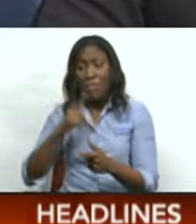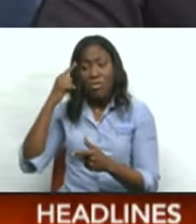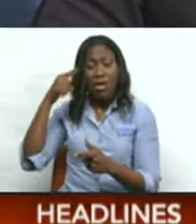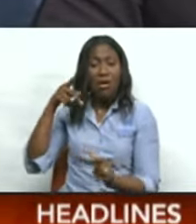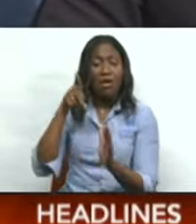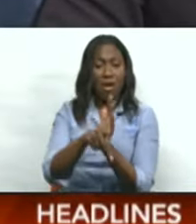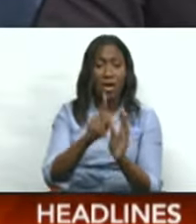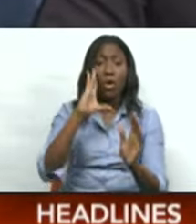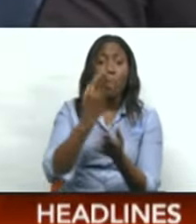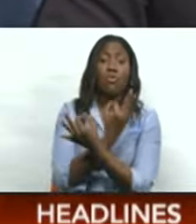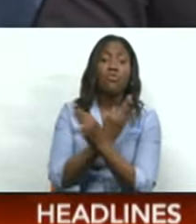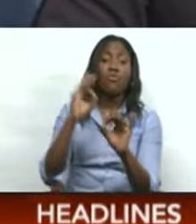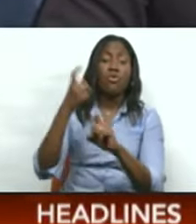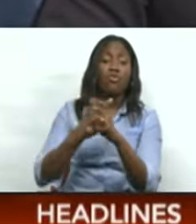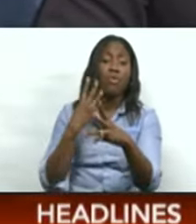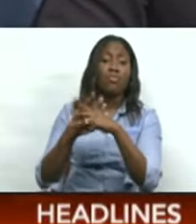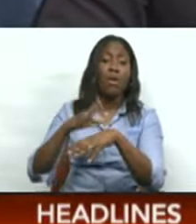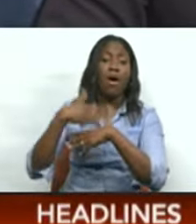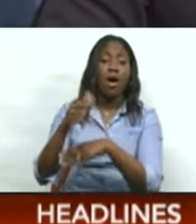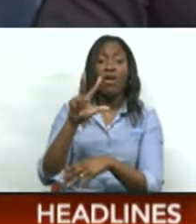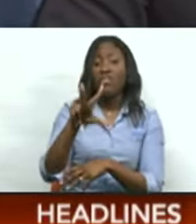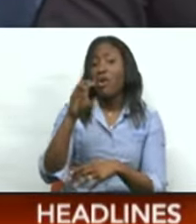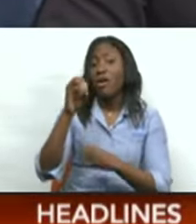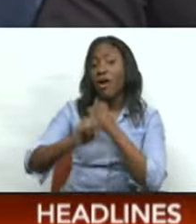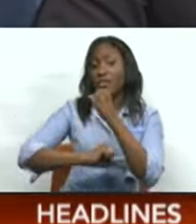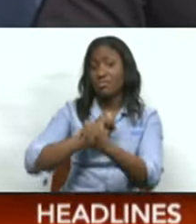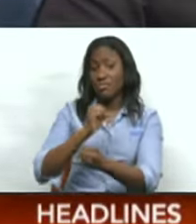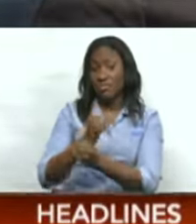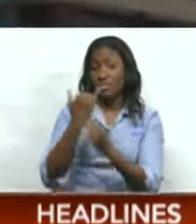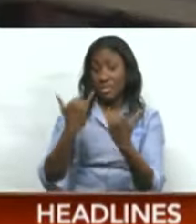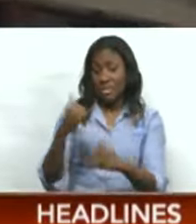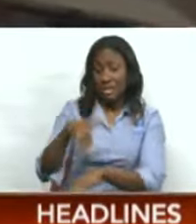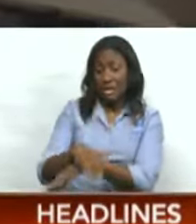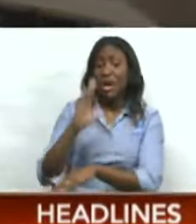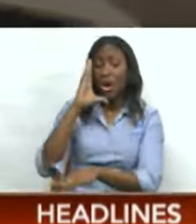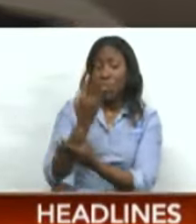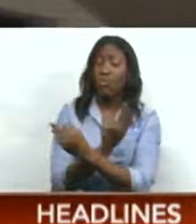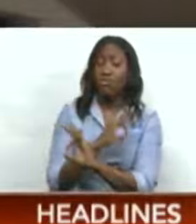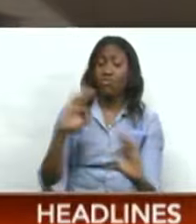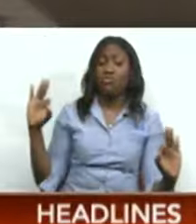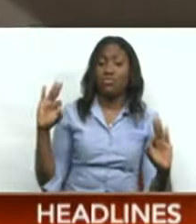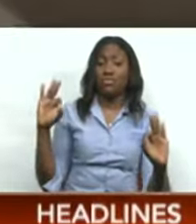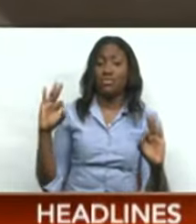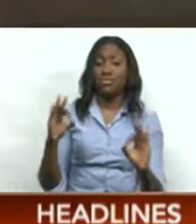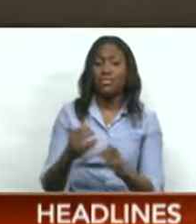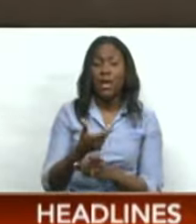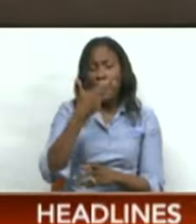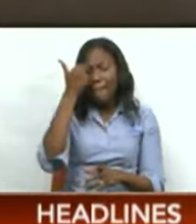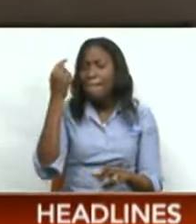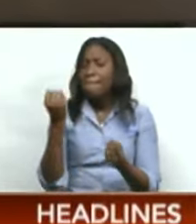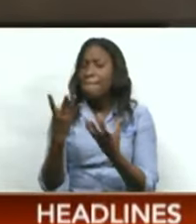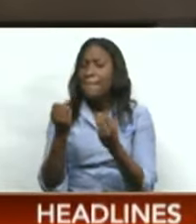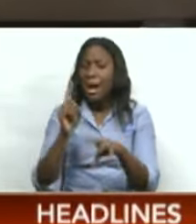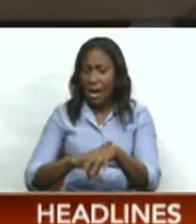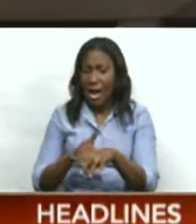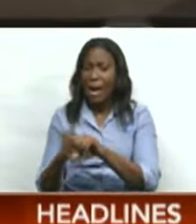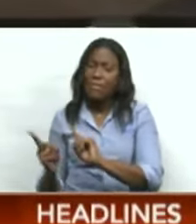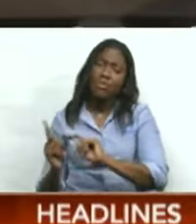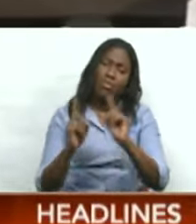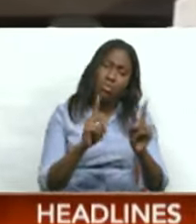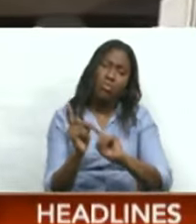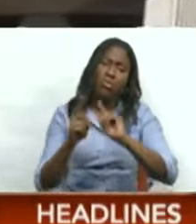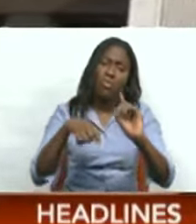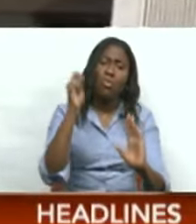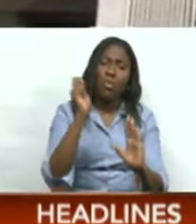three decades. The men could be freed as early as this evening. Their freedom is the culmination of numerous lawsuits which resulted in them